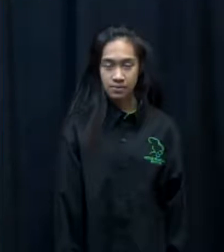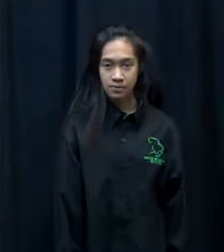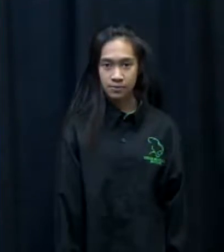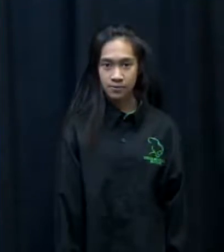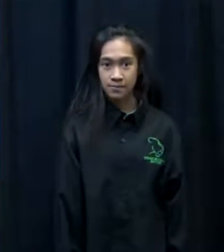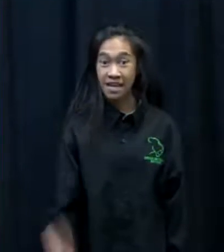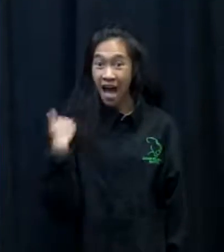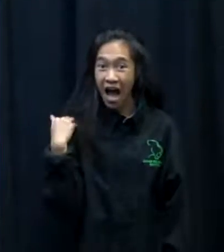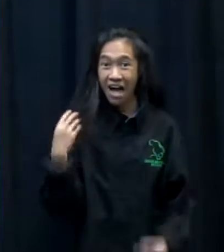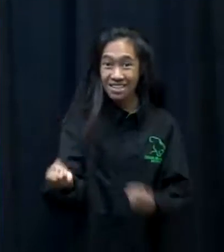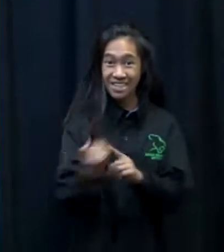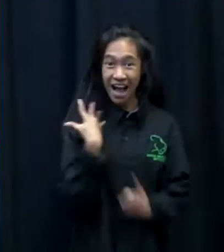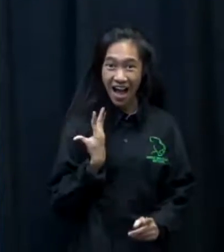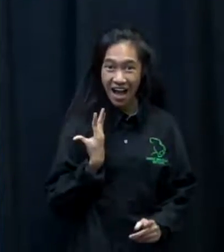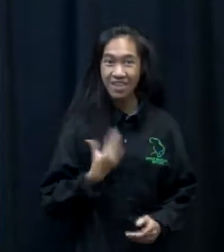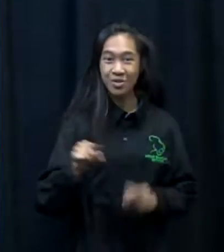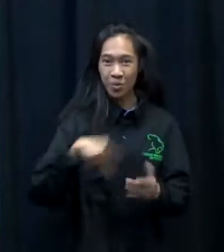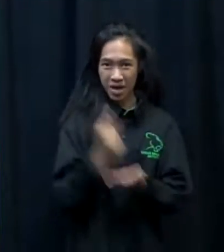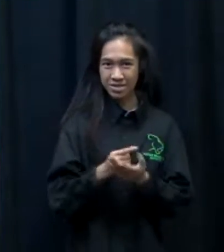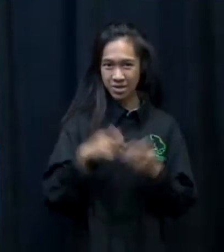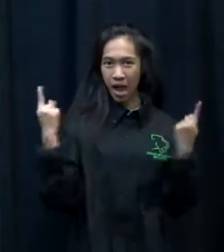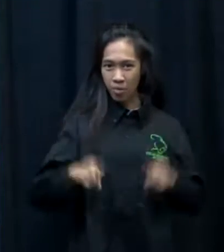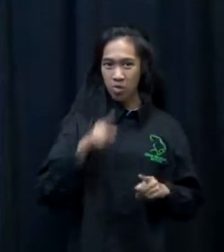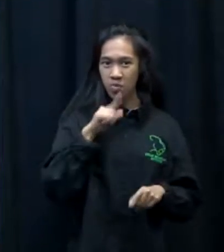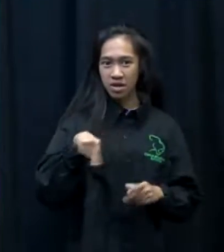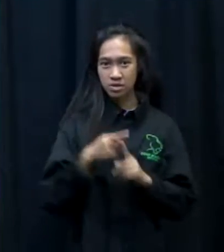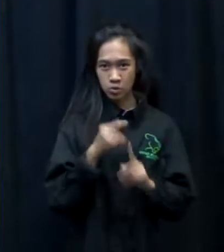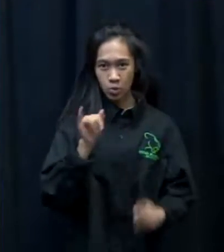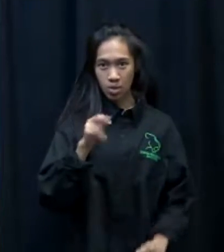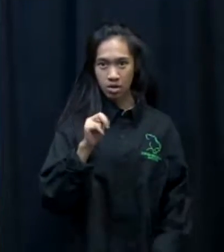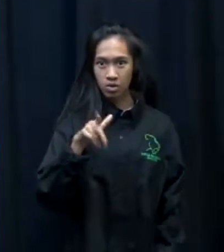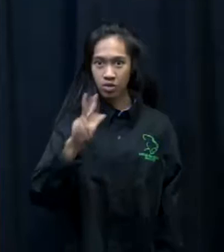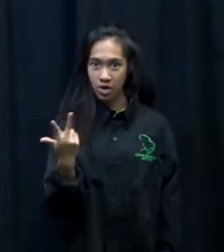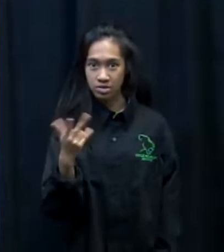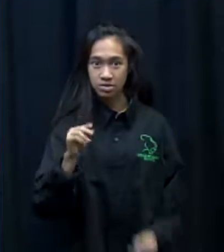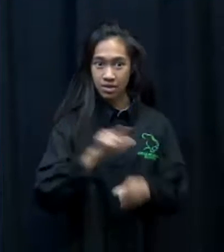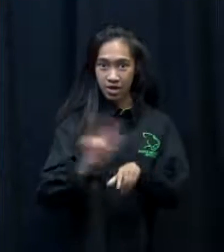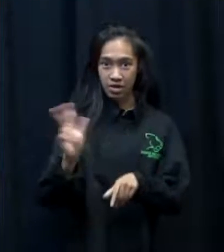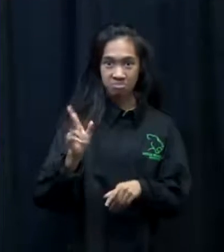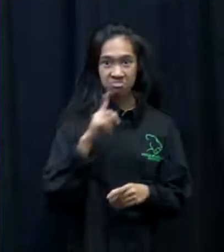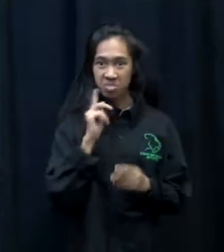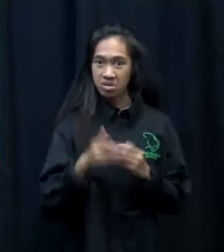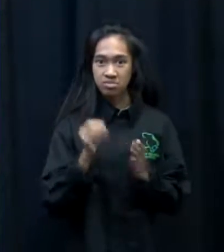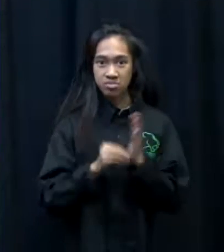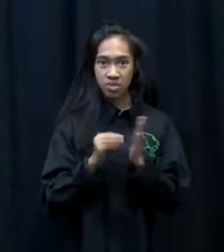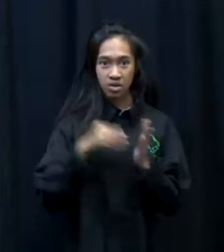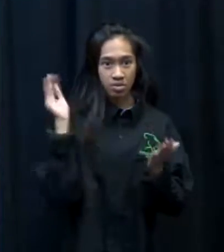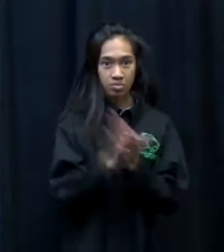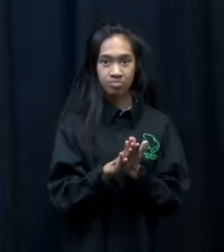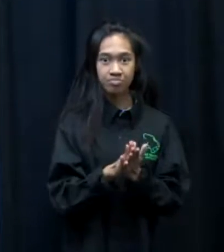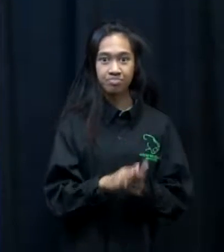This just in! Graduation will be held on June the 3rd at 3 p.m. Mark your calendar and make the grade.